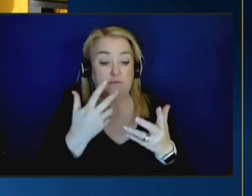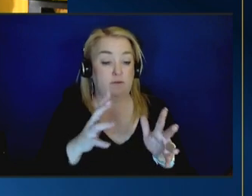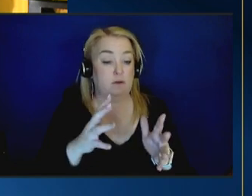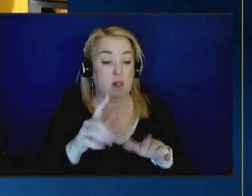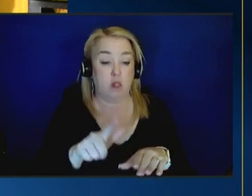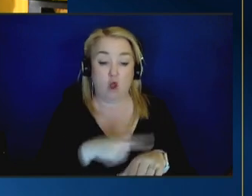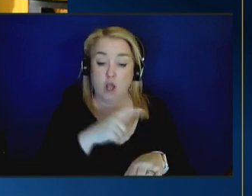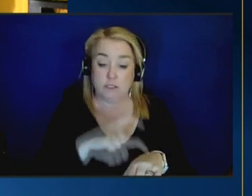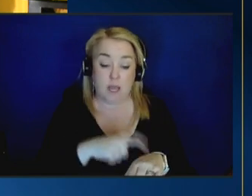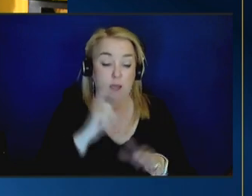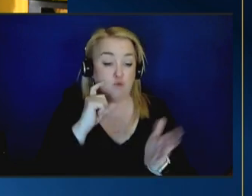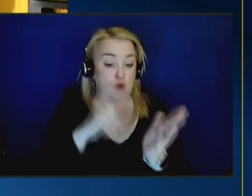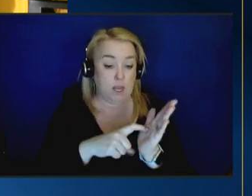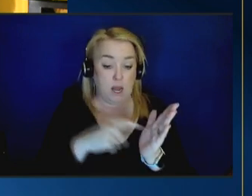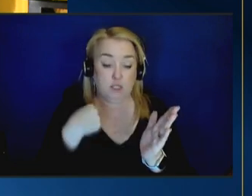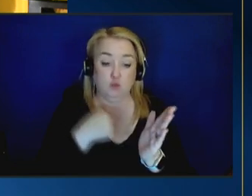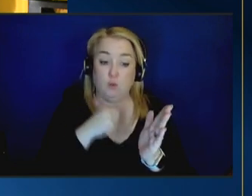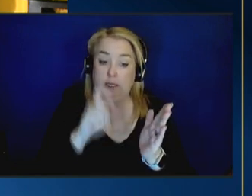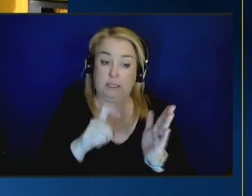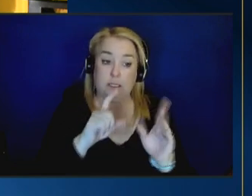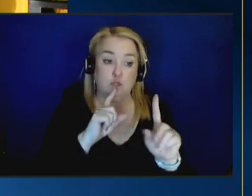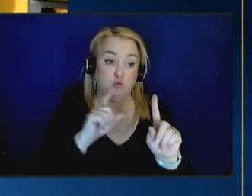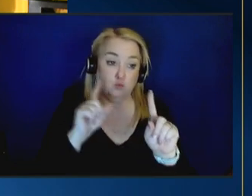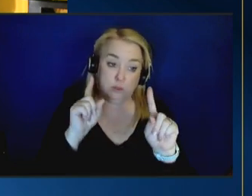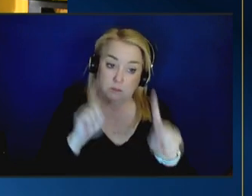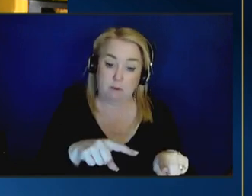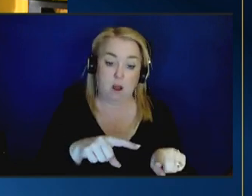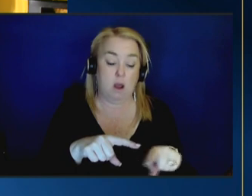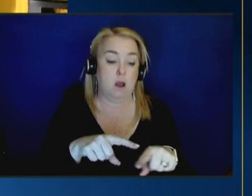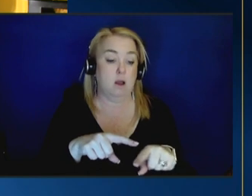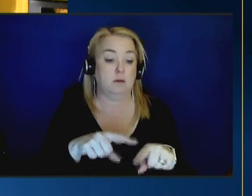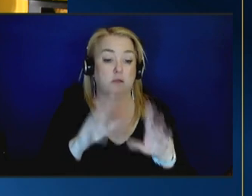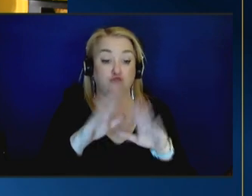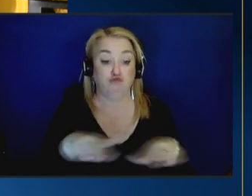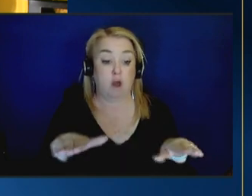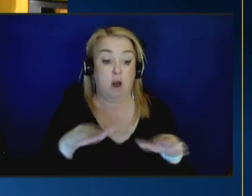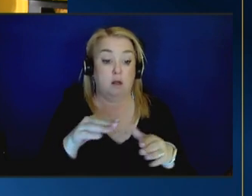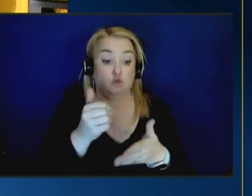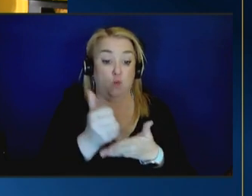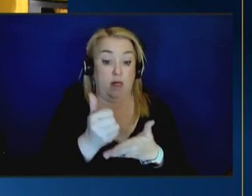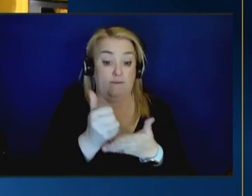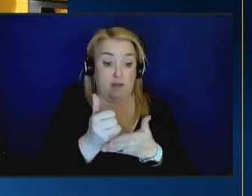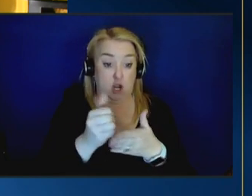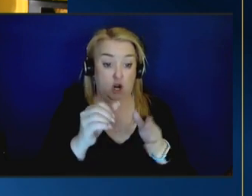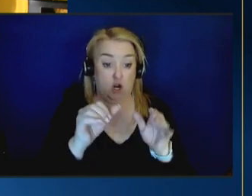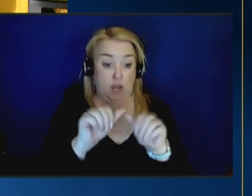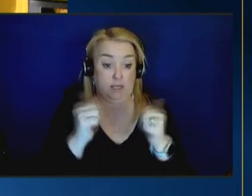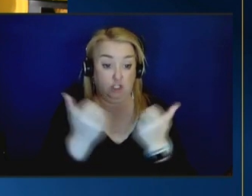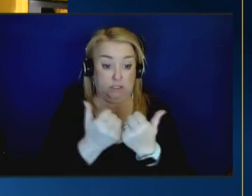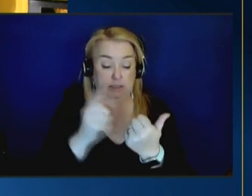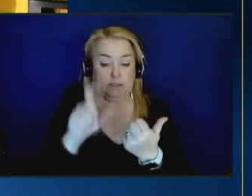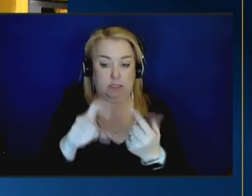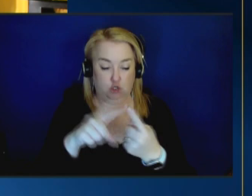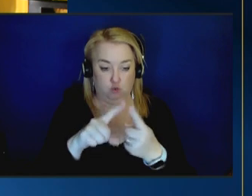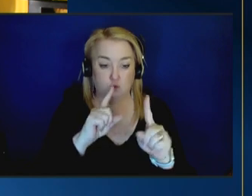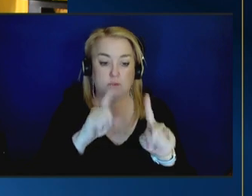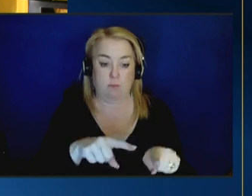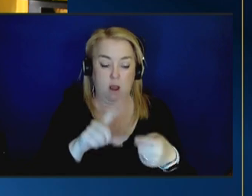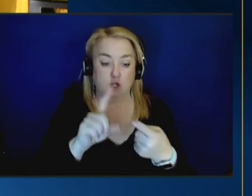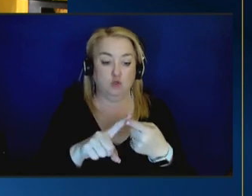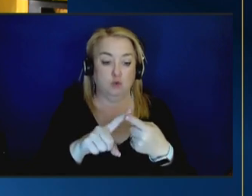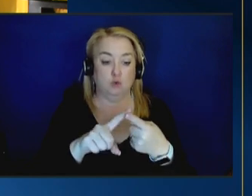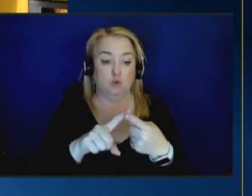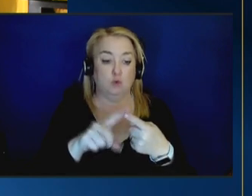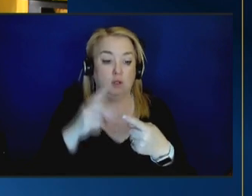that we need to respond and child welfare agencies need to respond to the needs of tribal children families